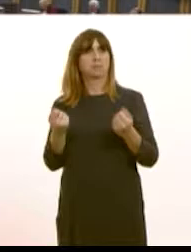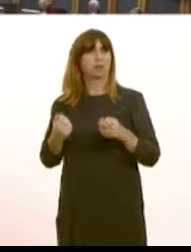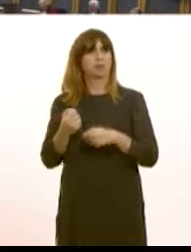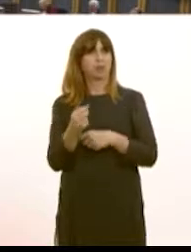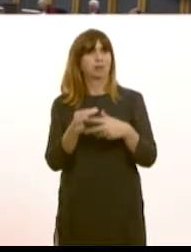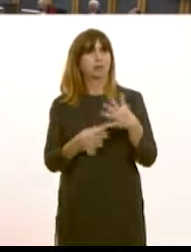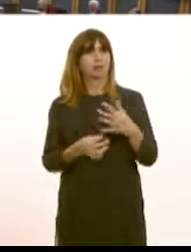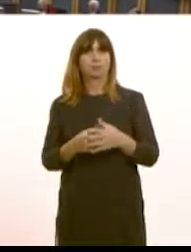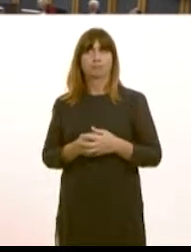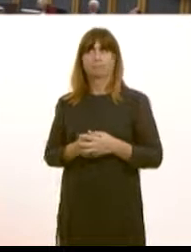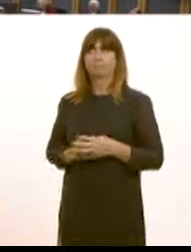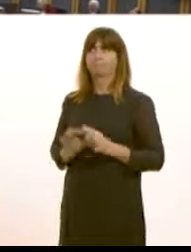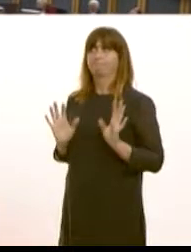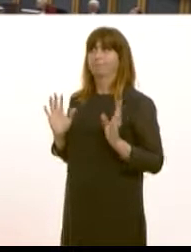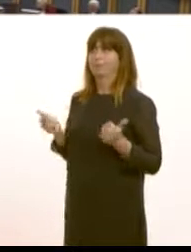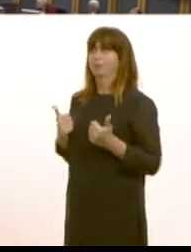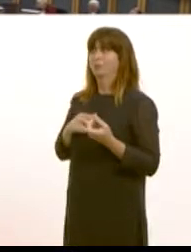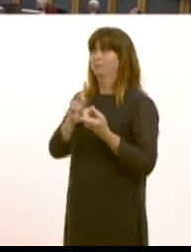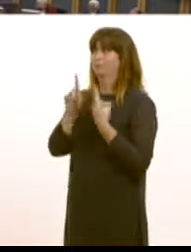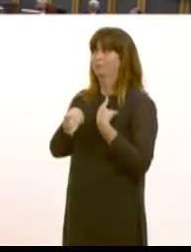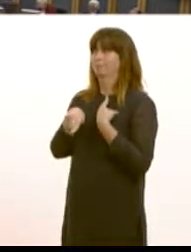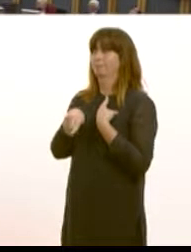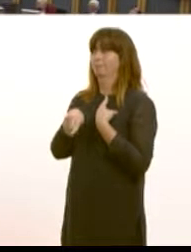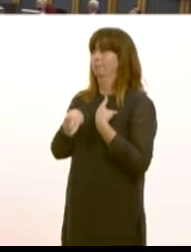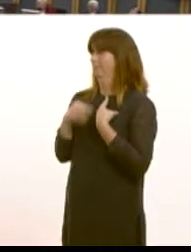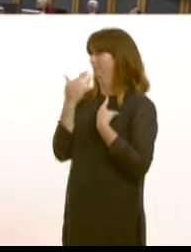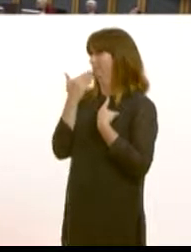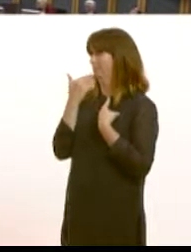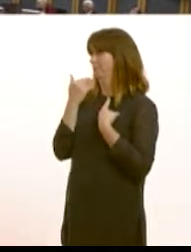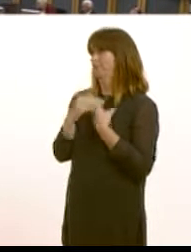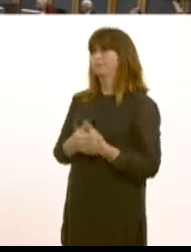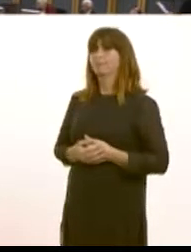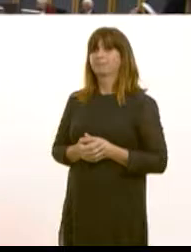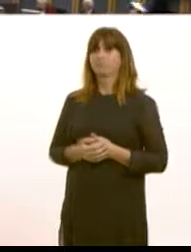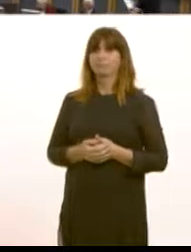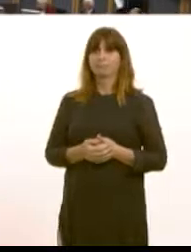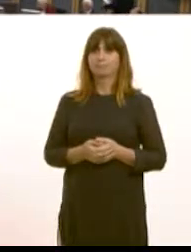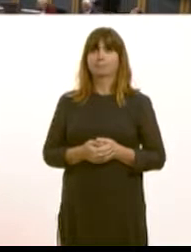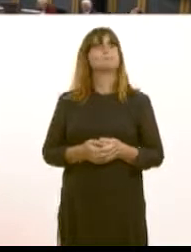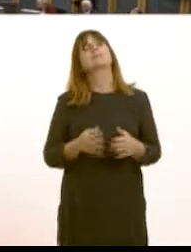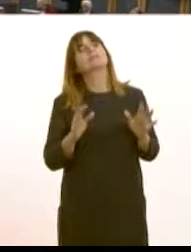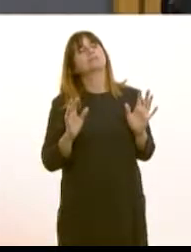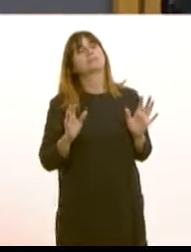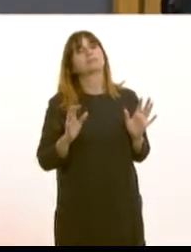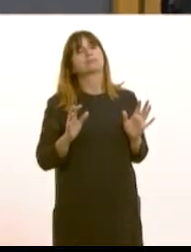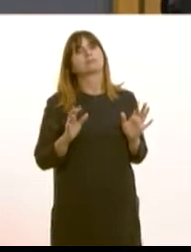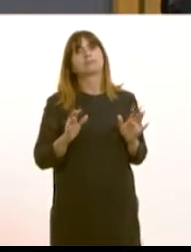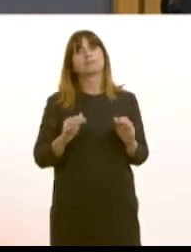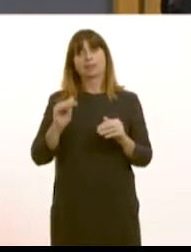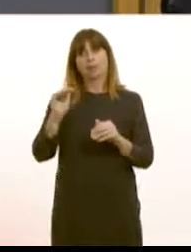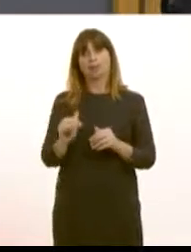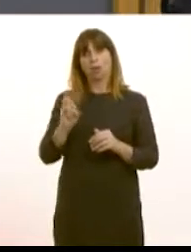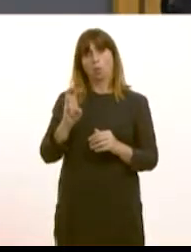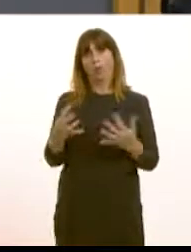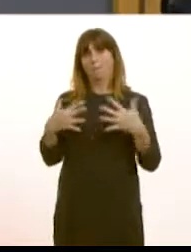I believe that I answered you in the last question Well yes we've discussed the South Wales